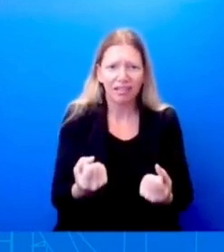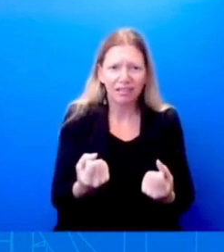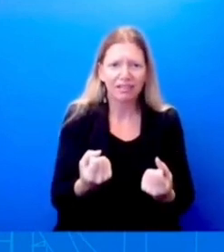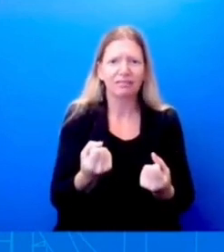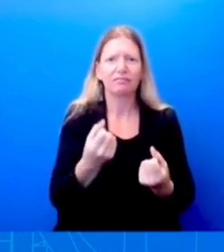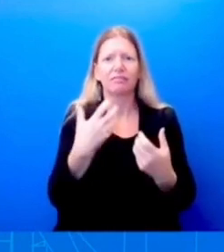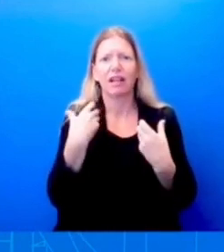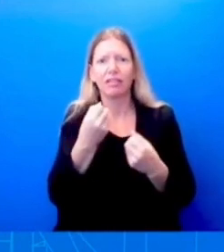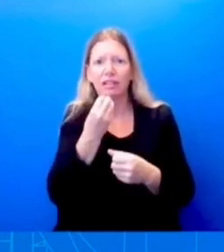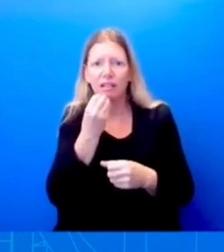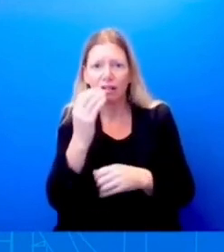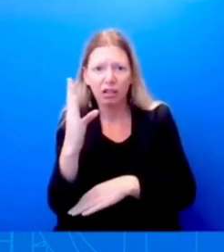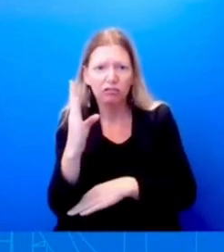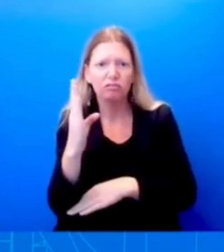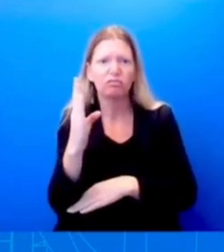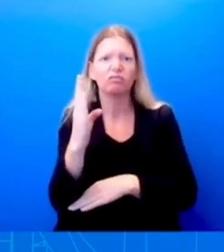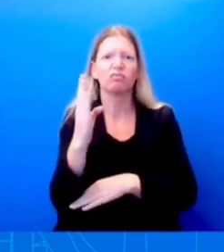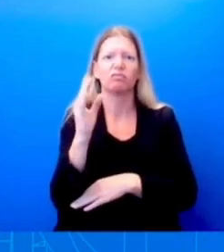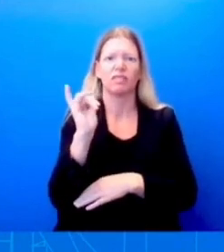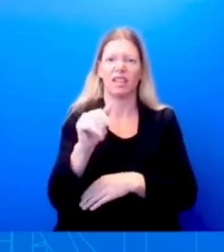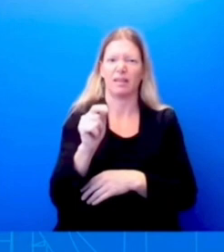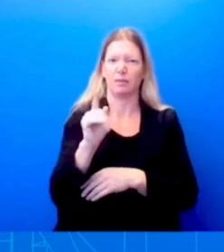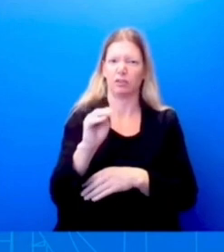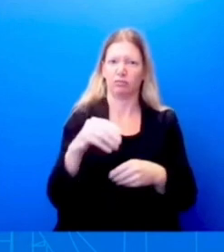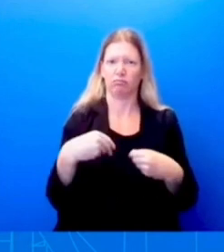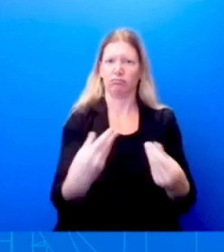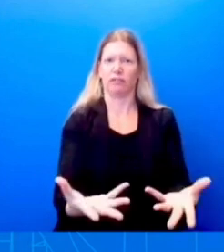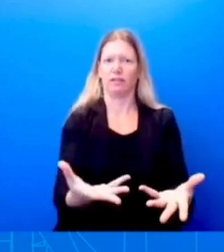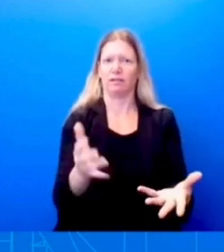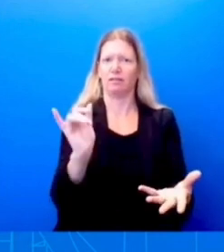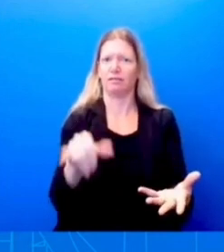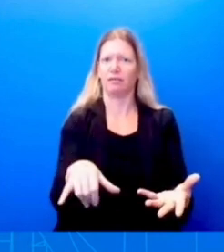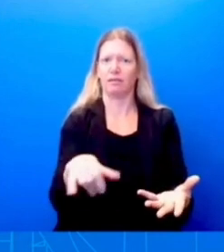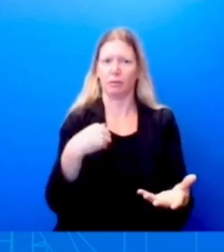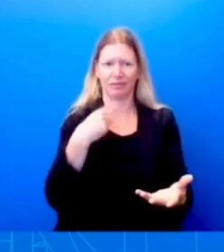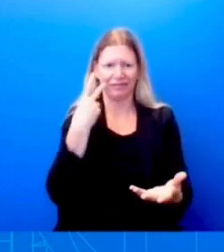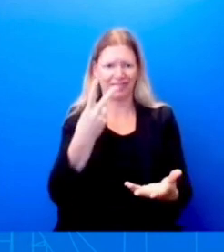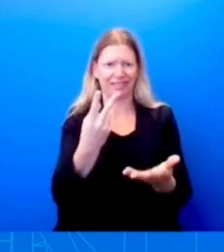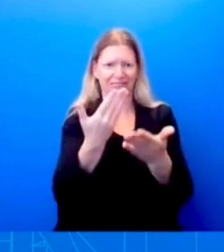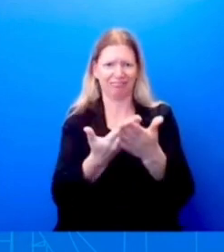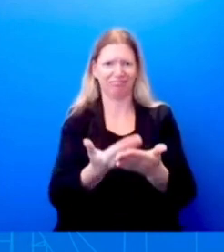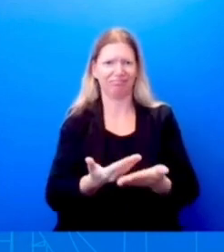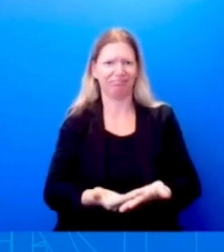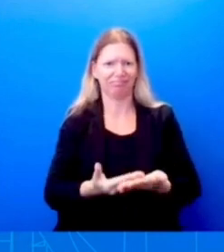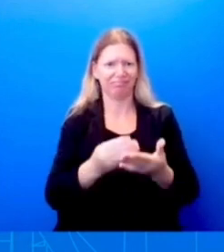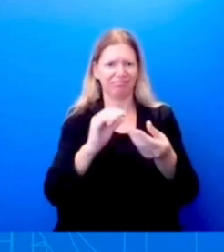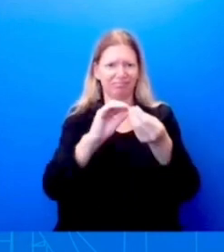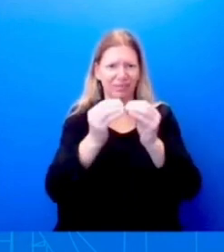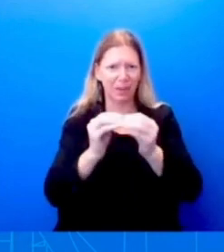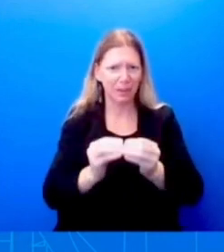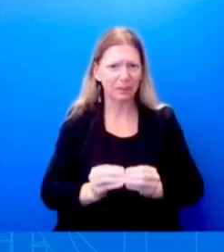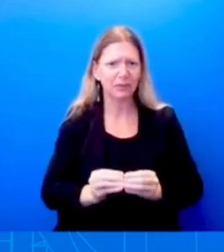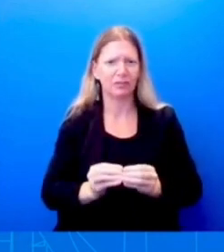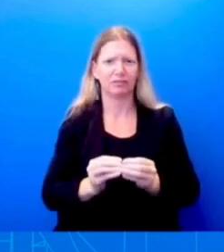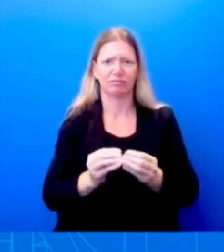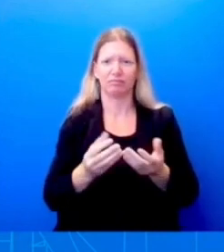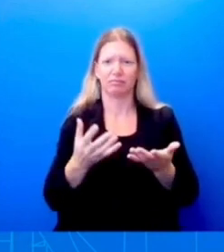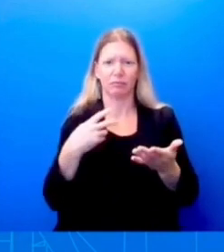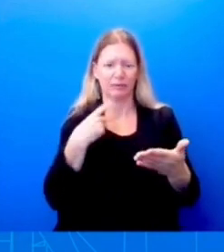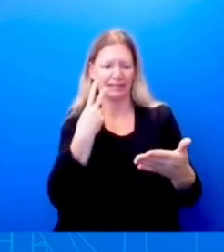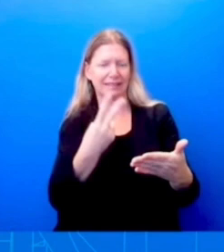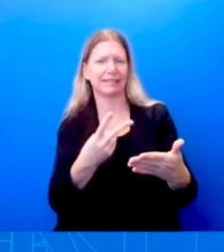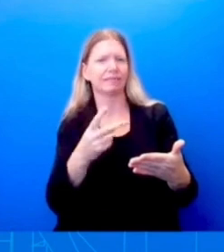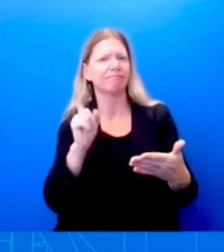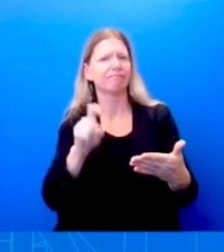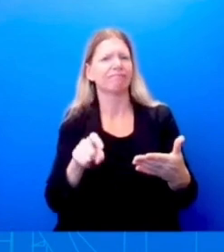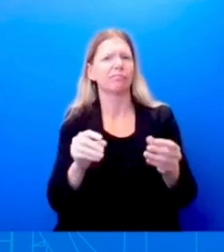we've seen the data. We've seen the numbers. What it means to us is that more work needs to be done. And we're committed, and this President and this administration is committed to doing